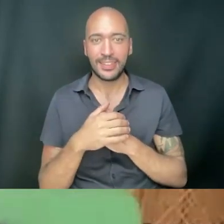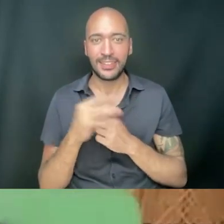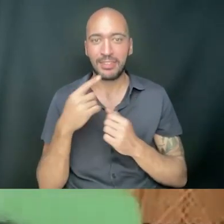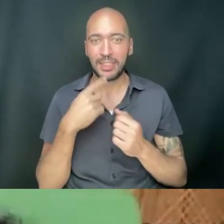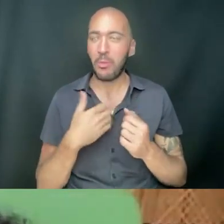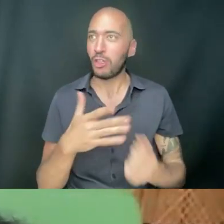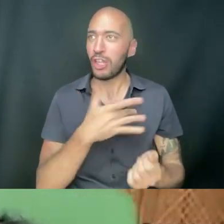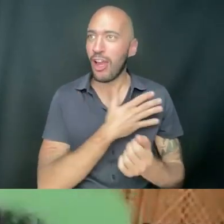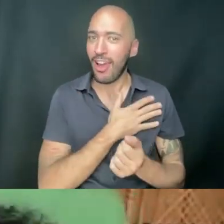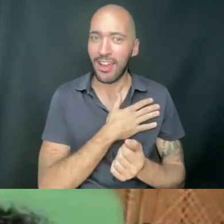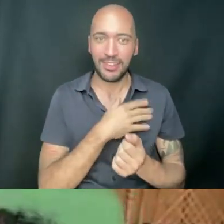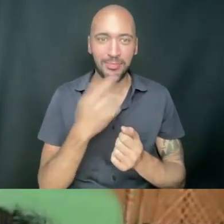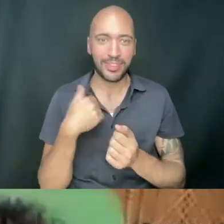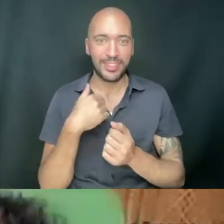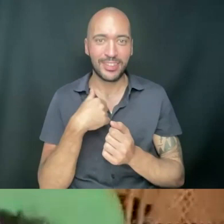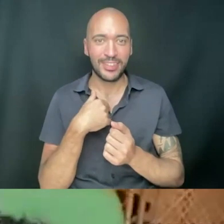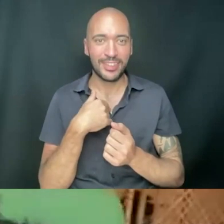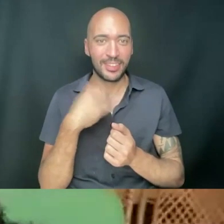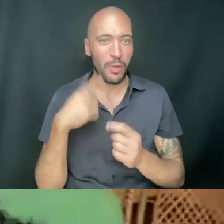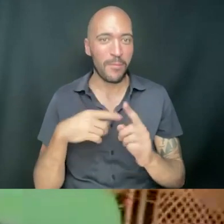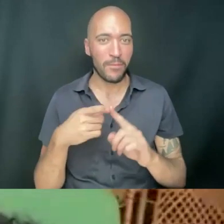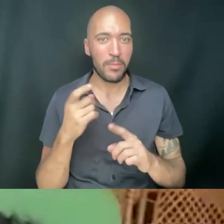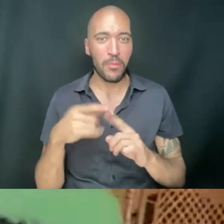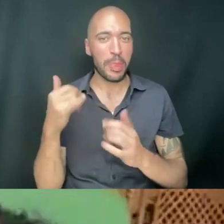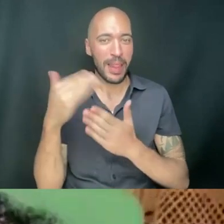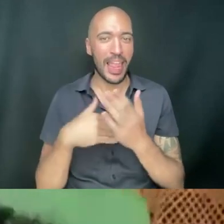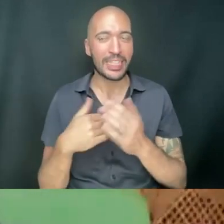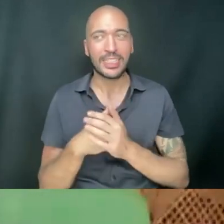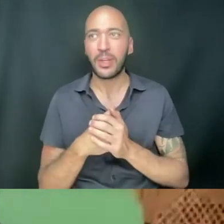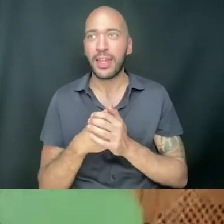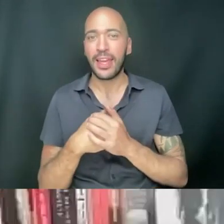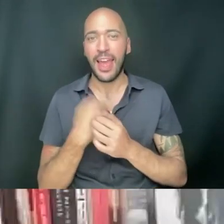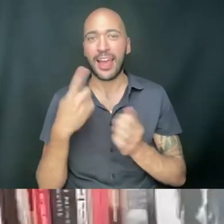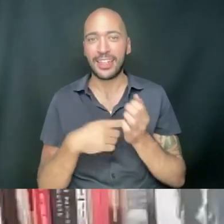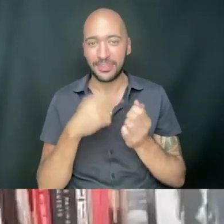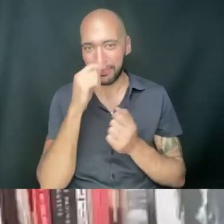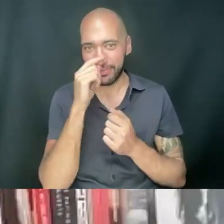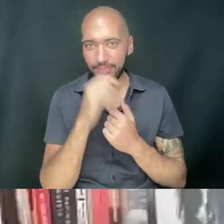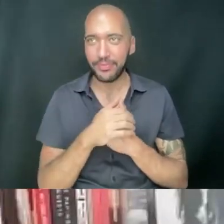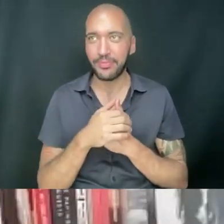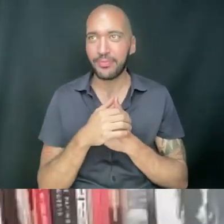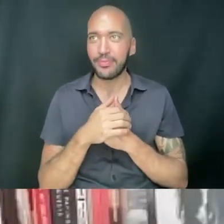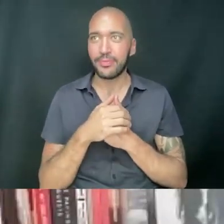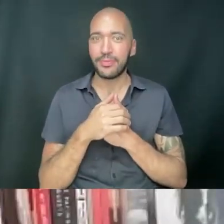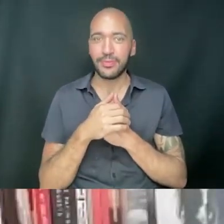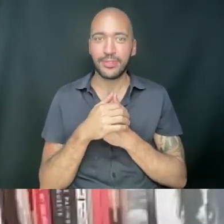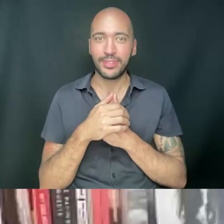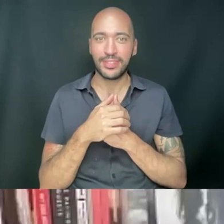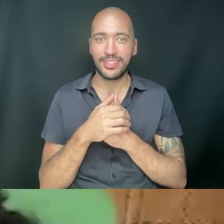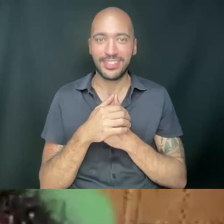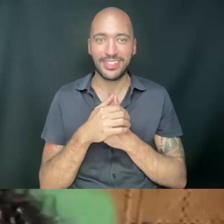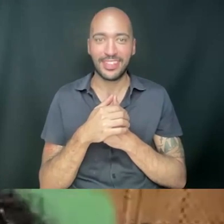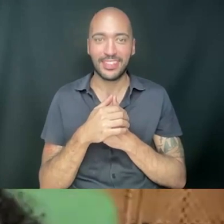me what's on your heart because I don't know where it came from, but it came from the playlist. Okay, got you. Mm-hmm. Yeah. That's right. That's right.